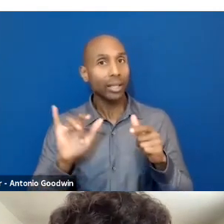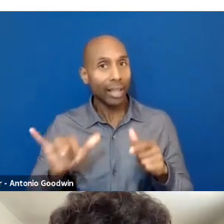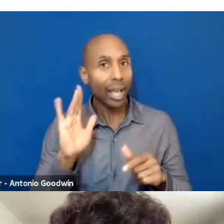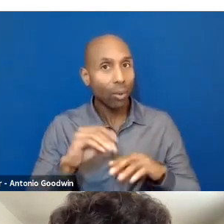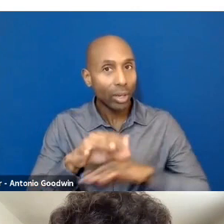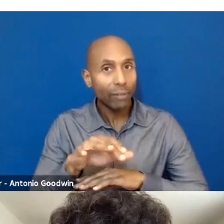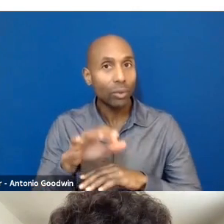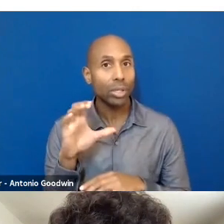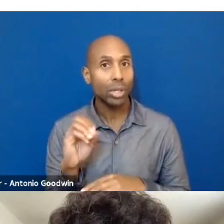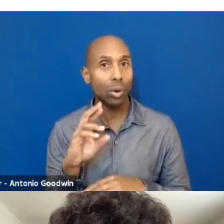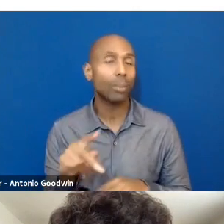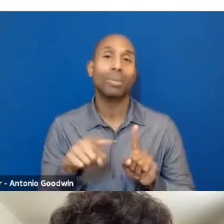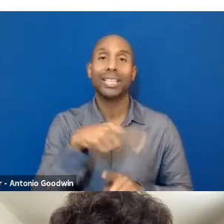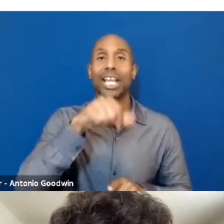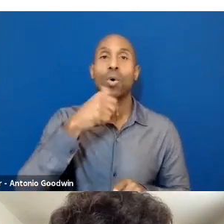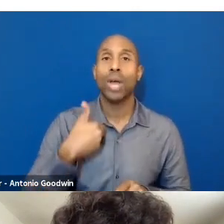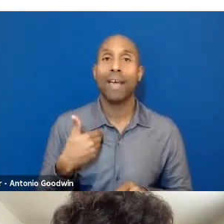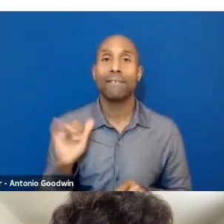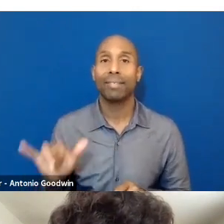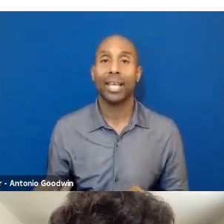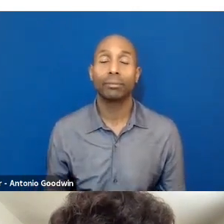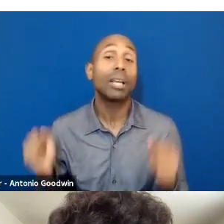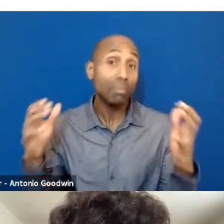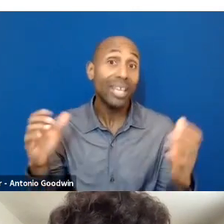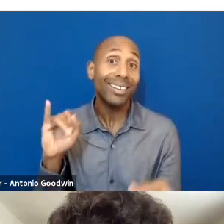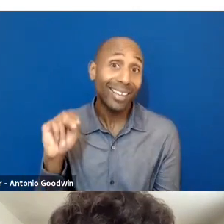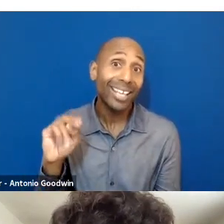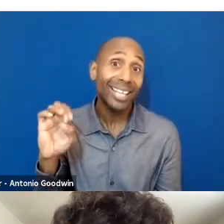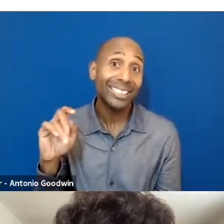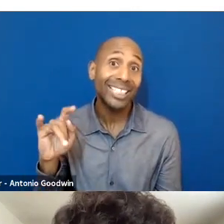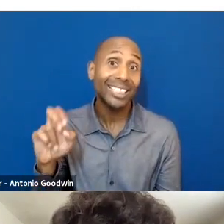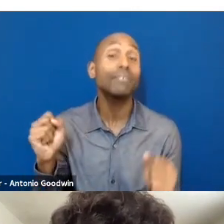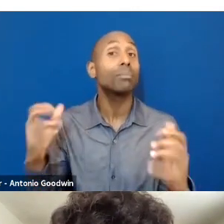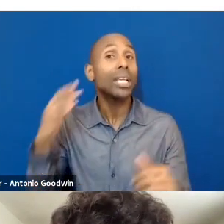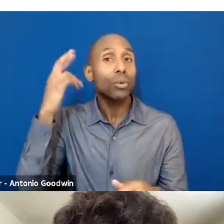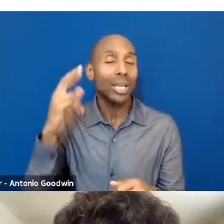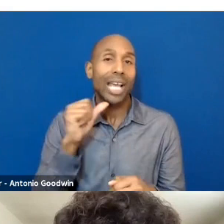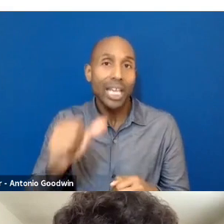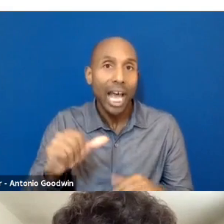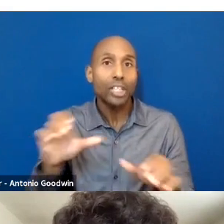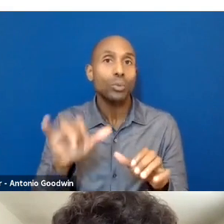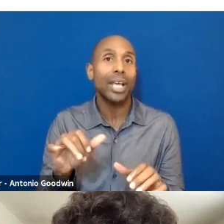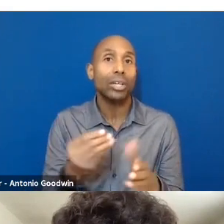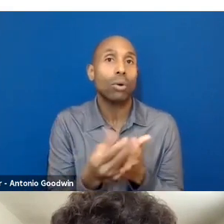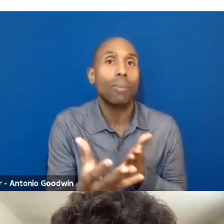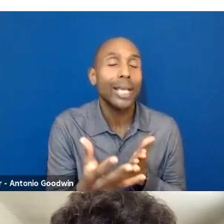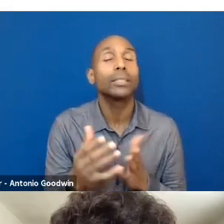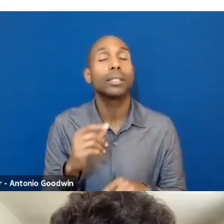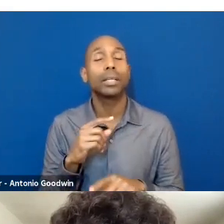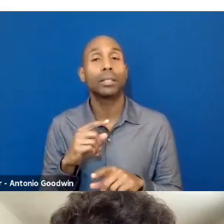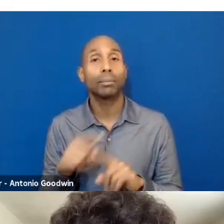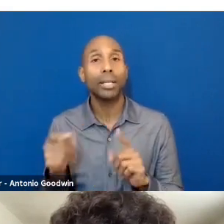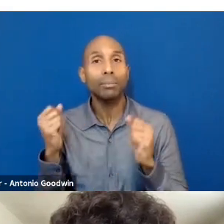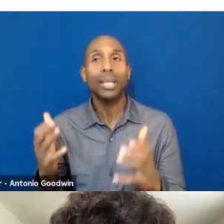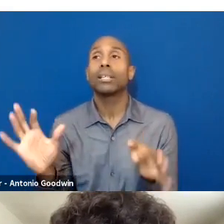that have to do with humanity and ecosystems in life, but don't have to do with making as much